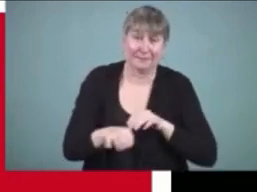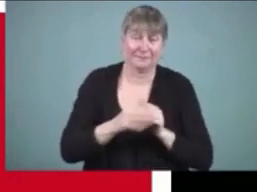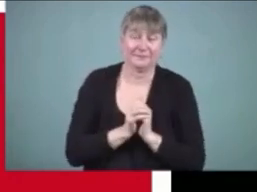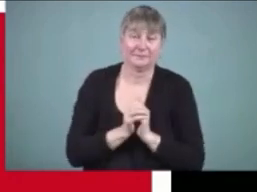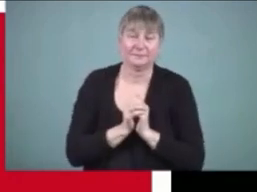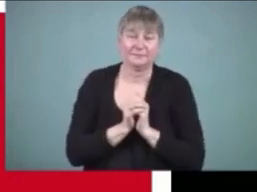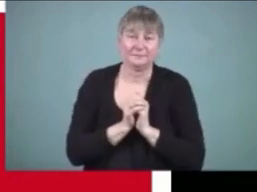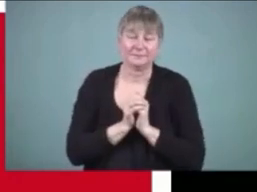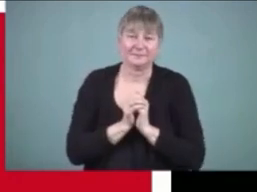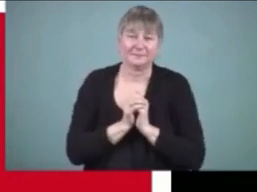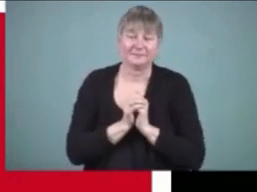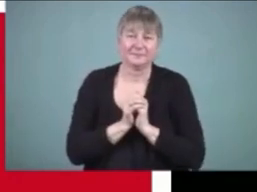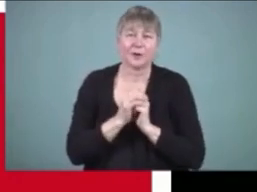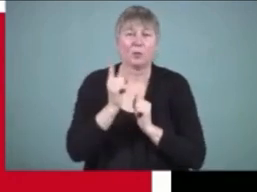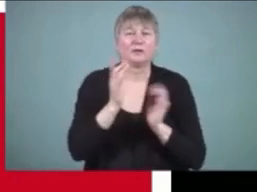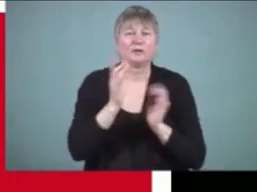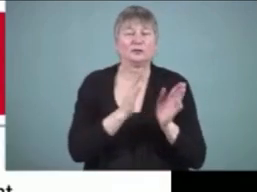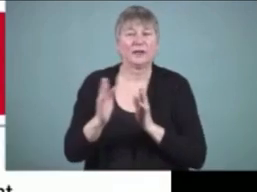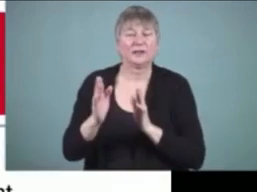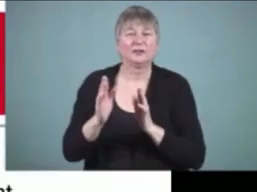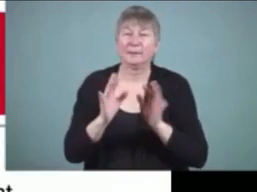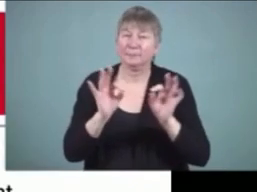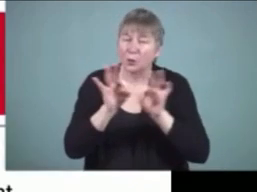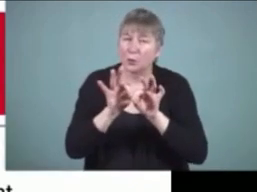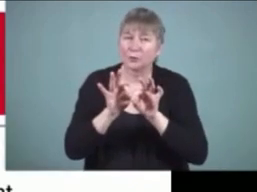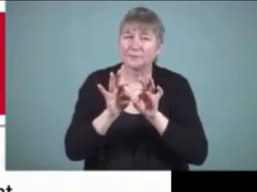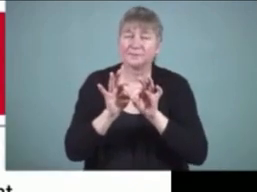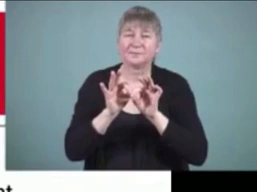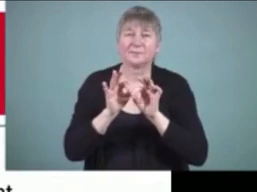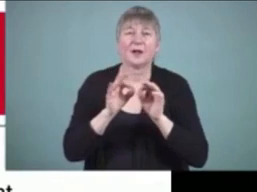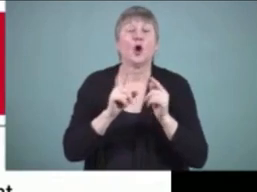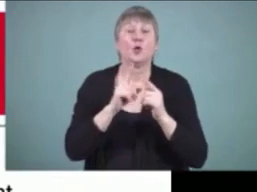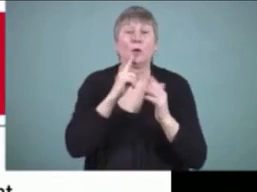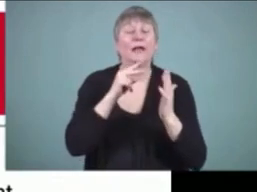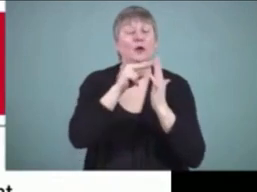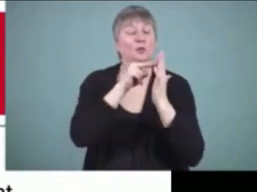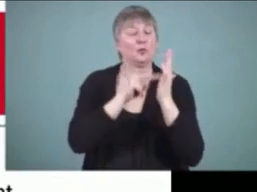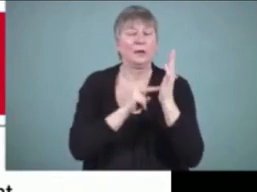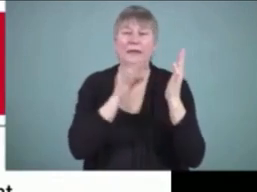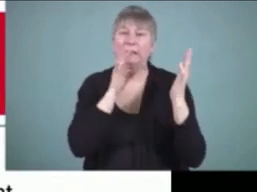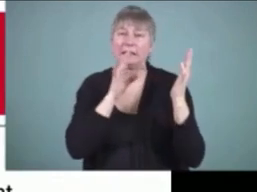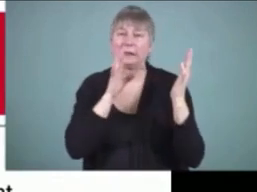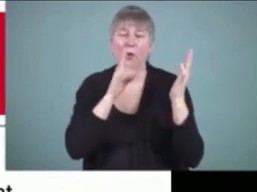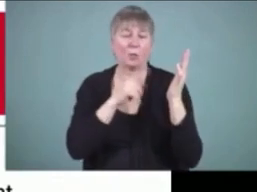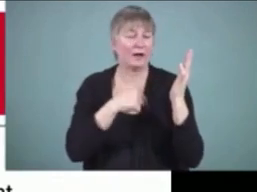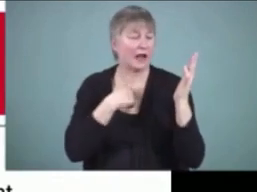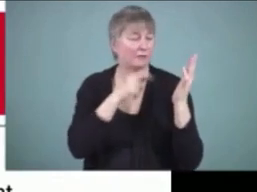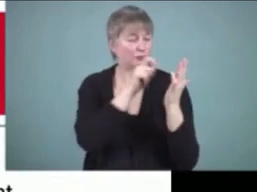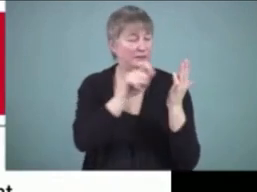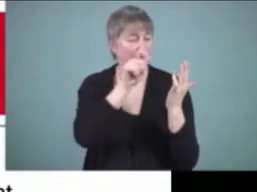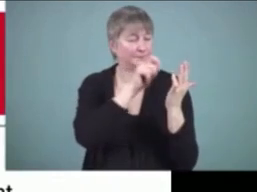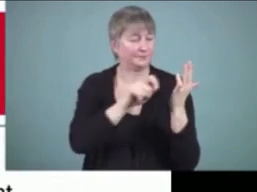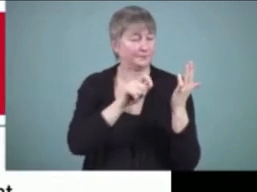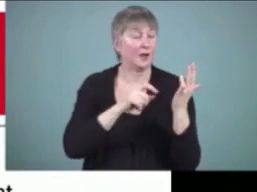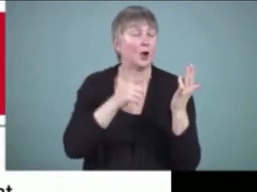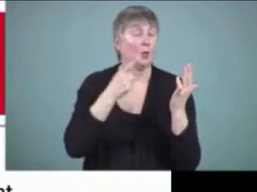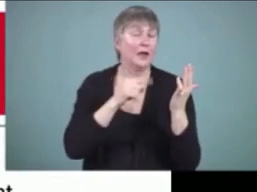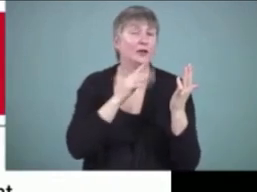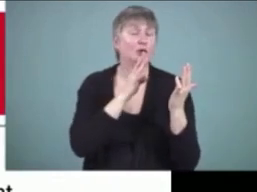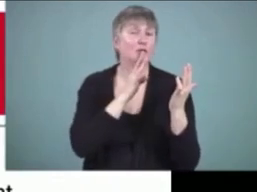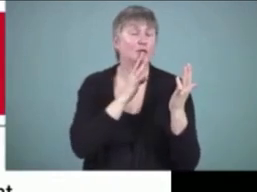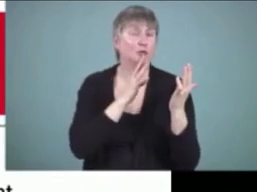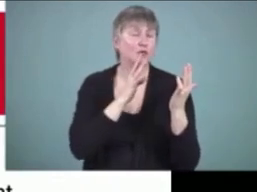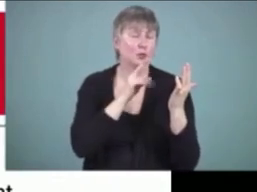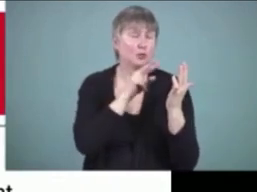important one is on the next slide which is basically reading aloud what you've written because when you read aloud to